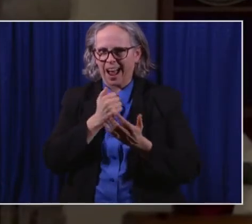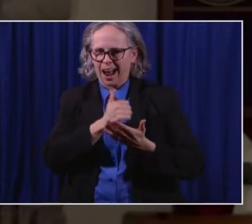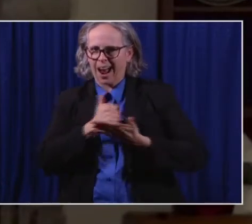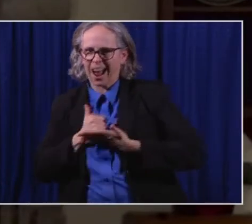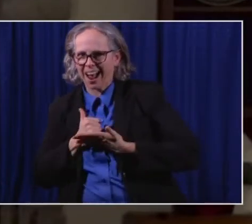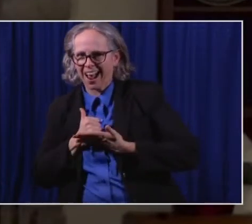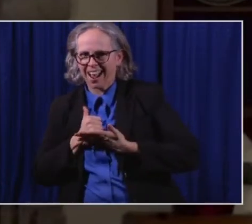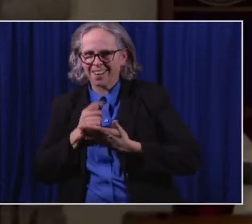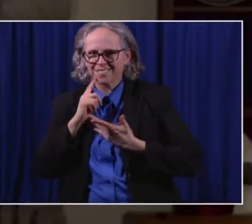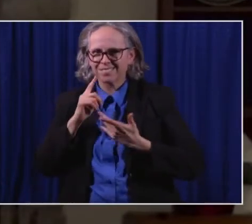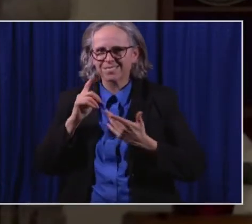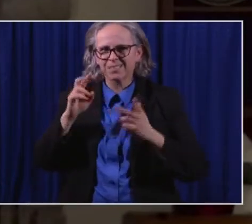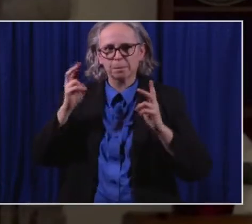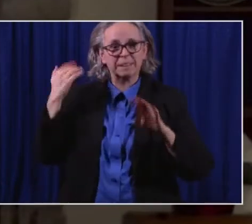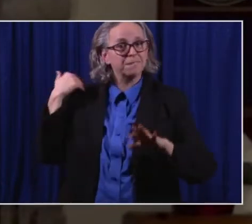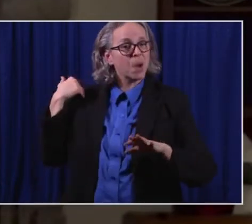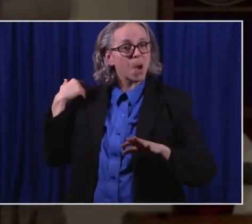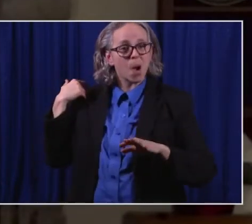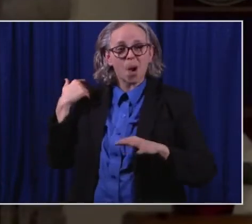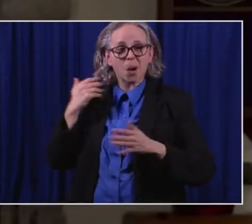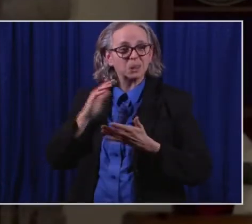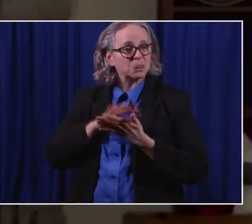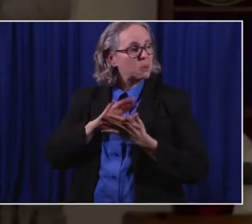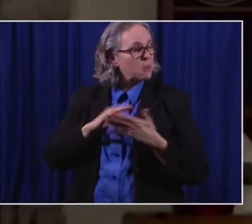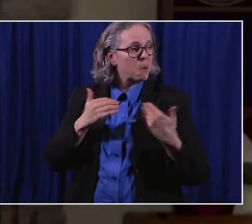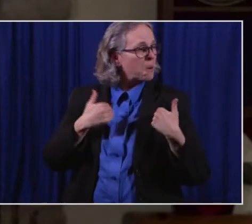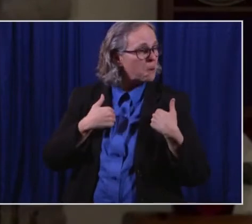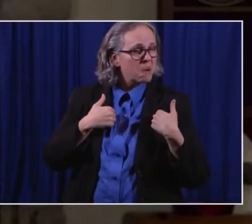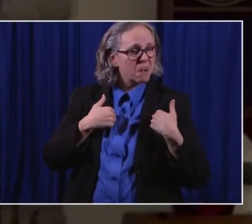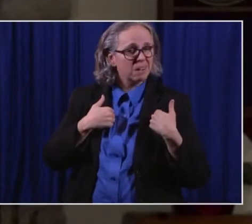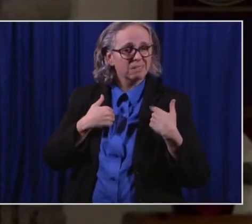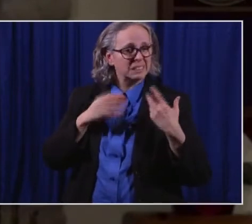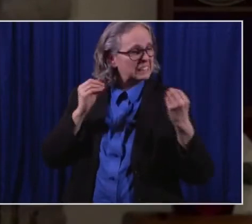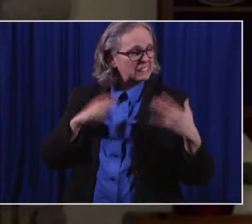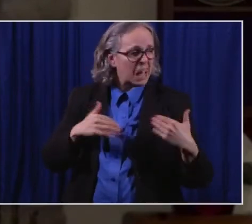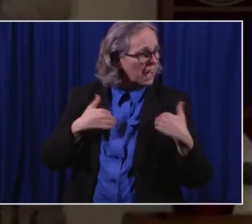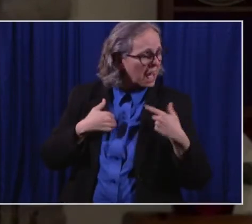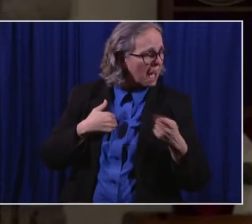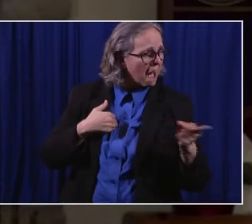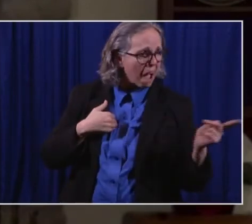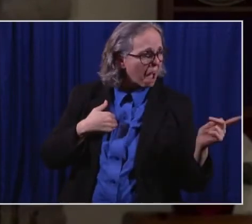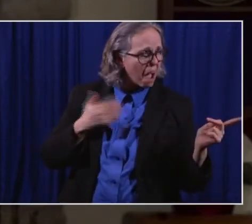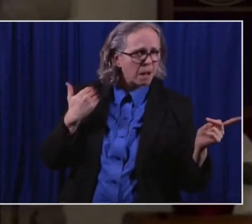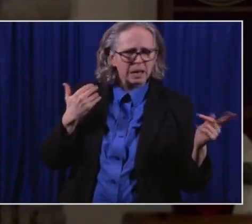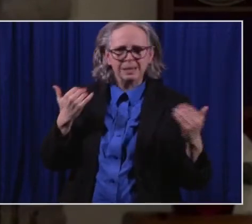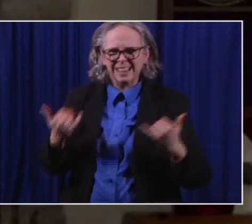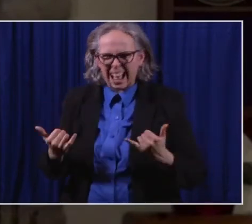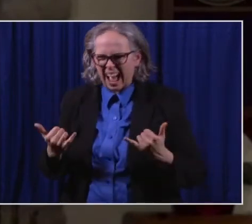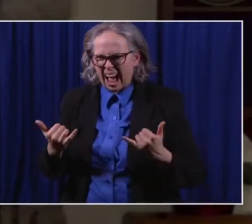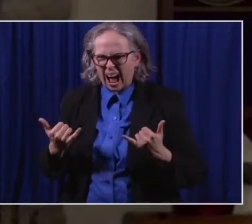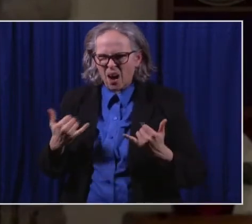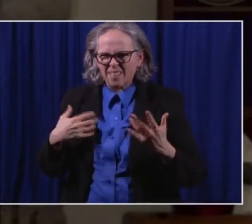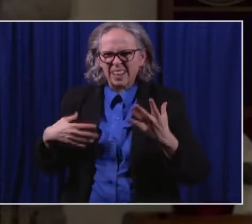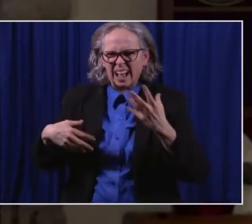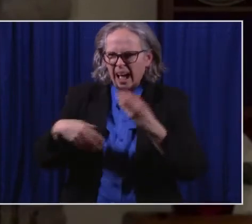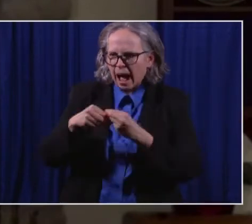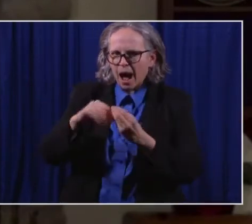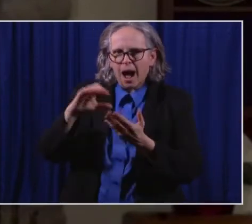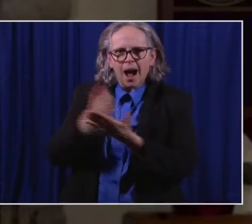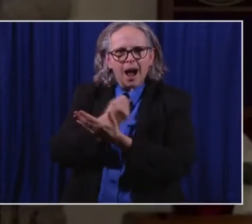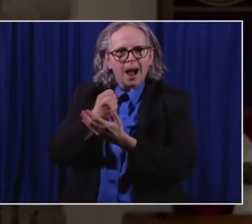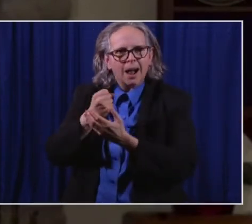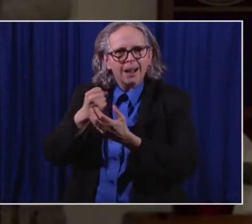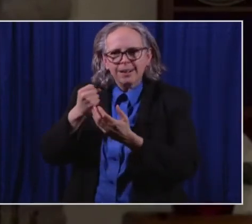uh, that educators did not have, that school boards did not have. And so we're going to make the vaccine